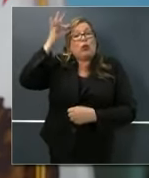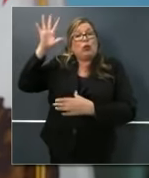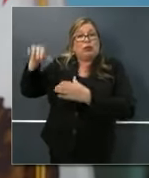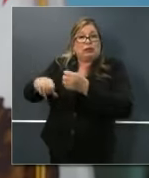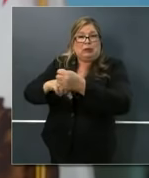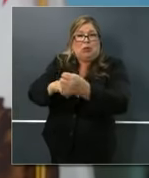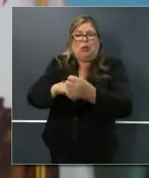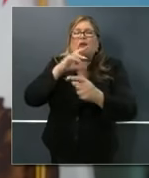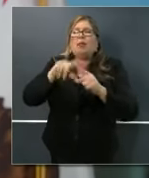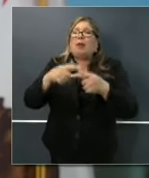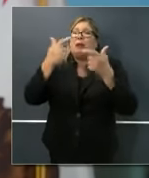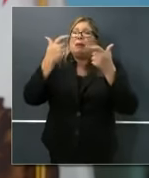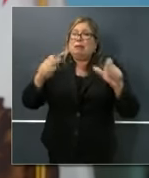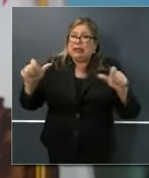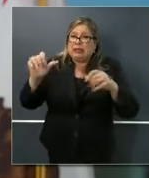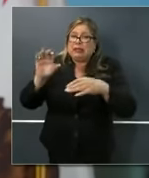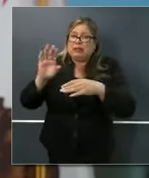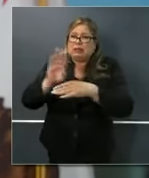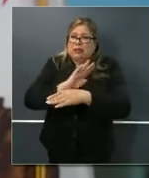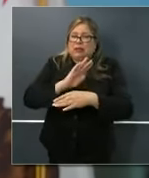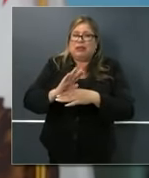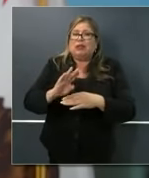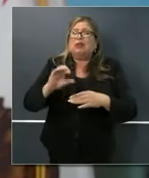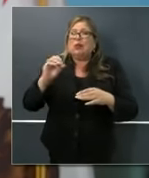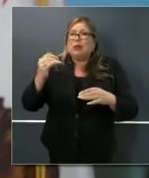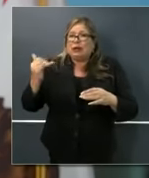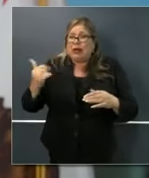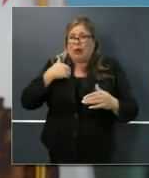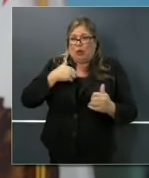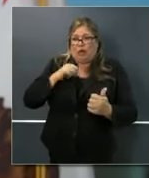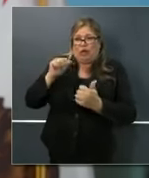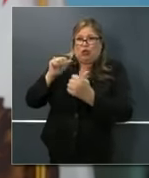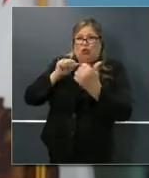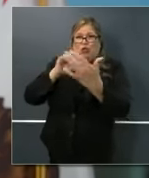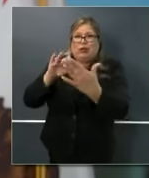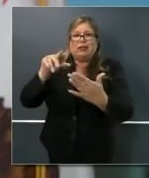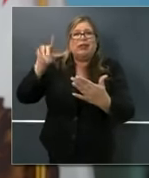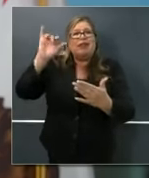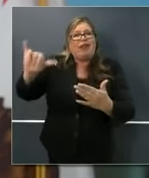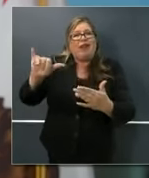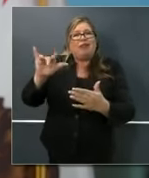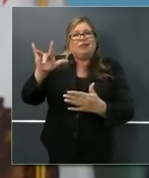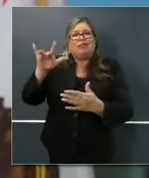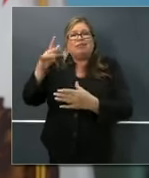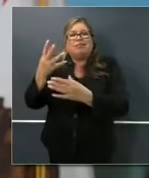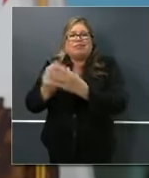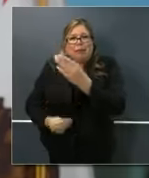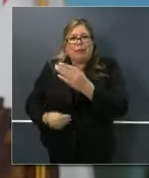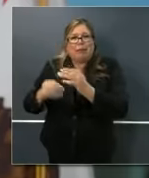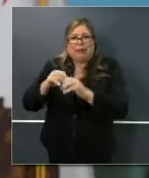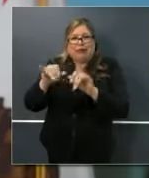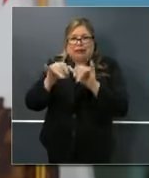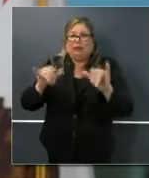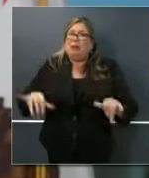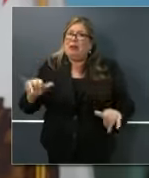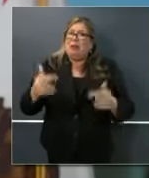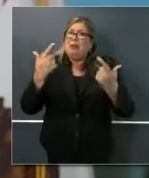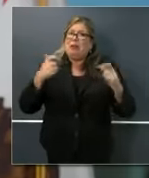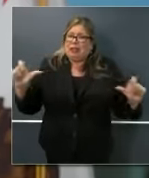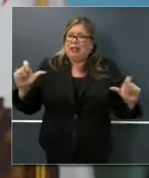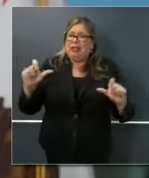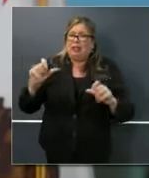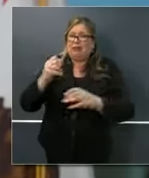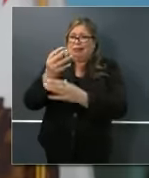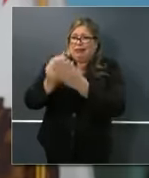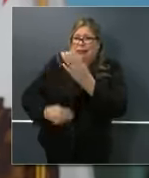employers, so we are dealing with the gap in that system. It's a quite profound gap, but